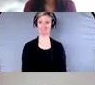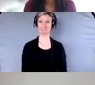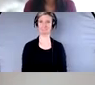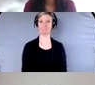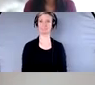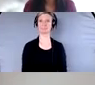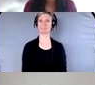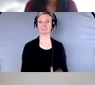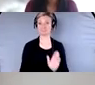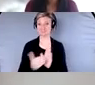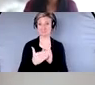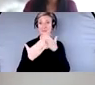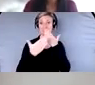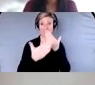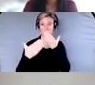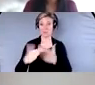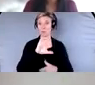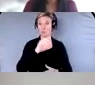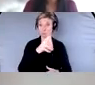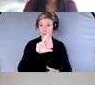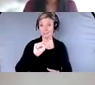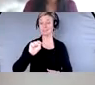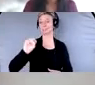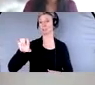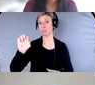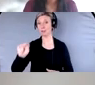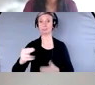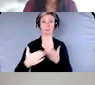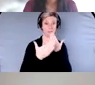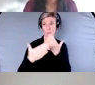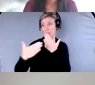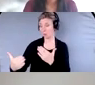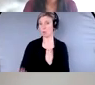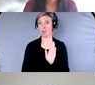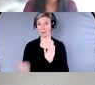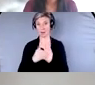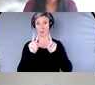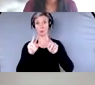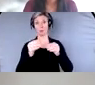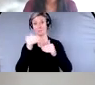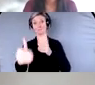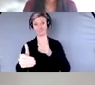thank you both again, um, and thank everybody. And, um, we look forward to you attending our next webinar.